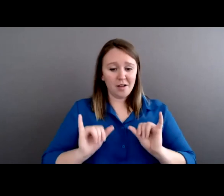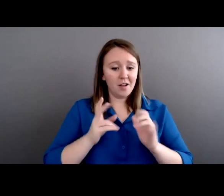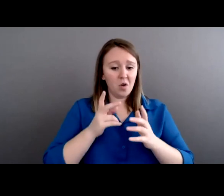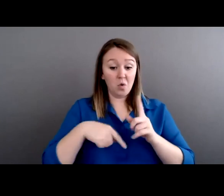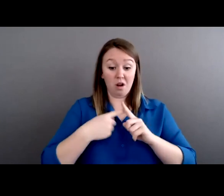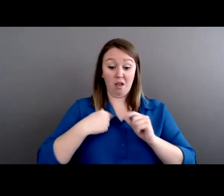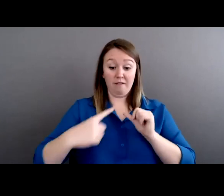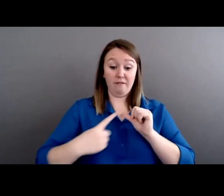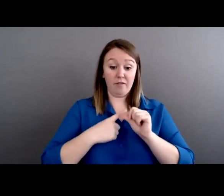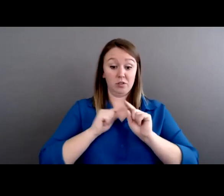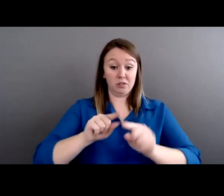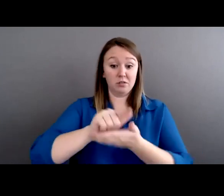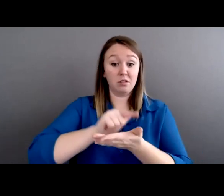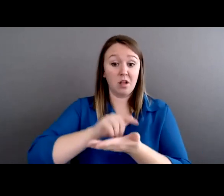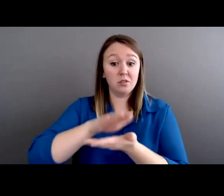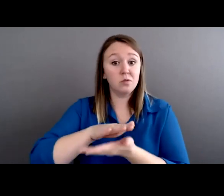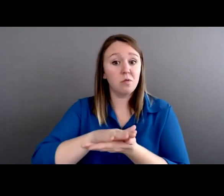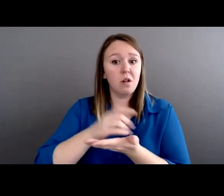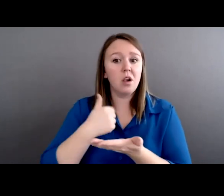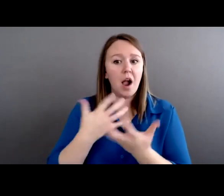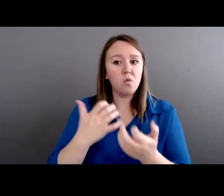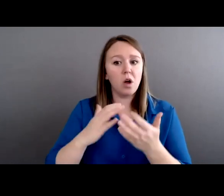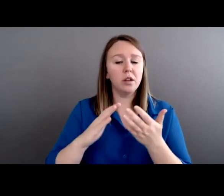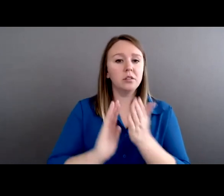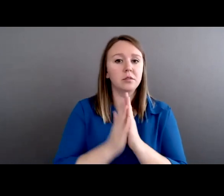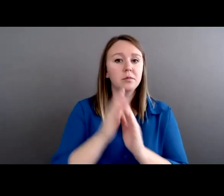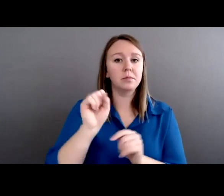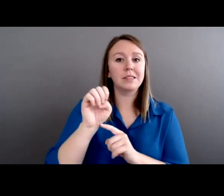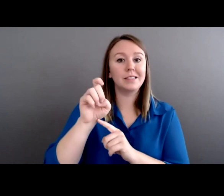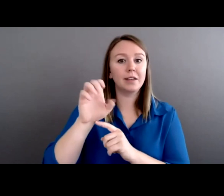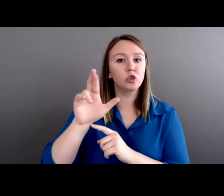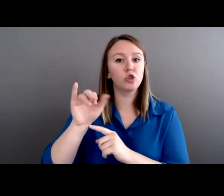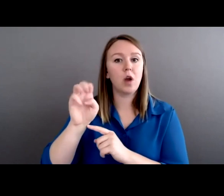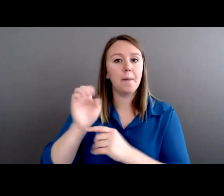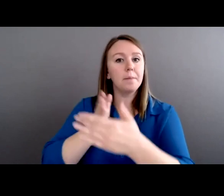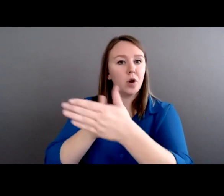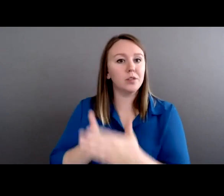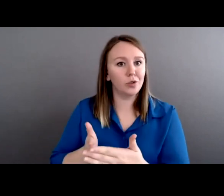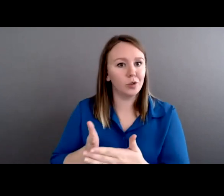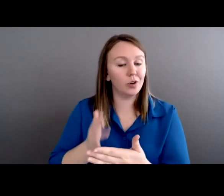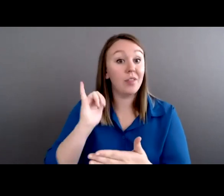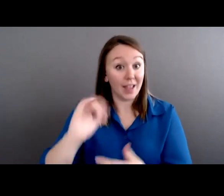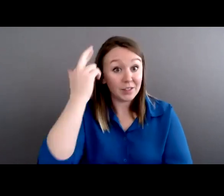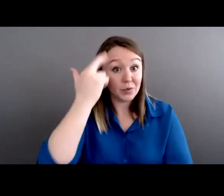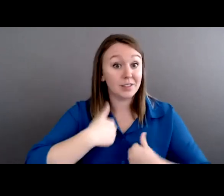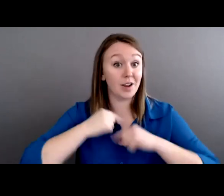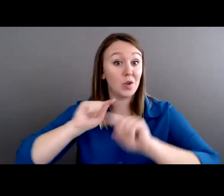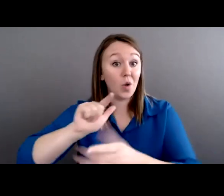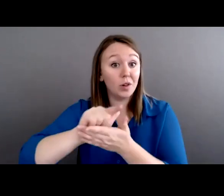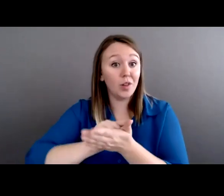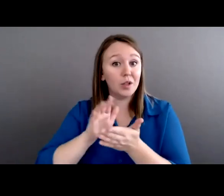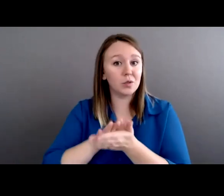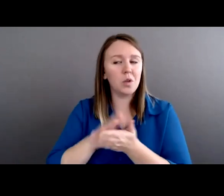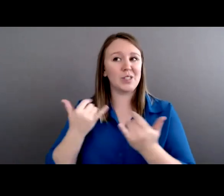I wanted to be a sex crimes prosecutor. That's why I went to law school. And so there's still that. And even though I